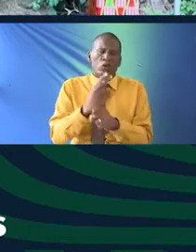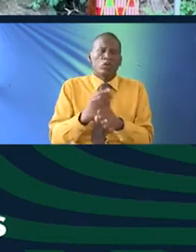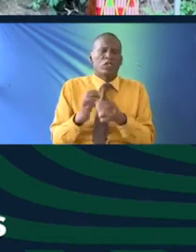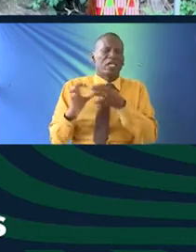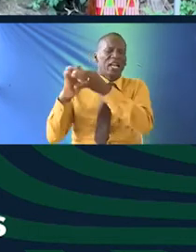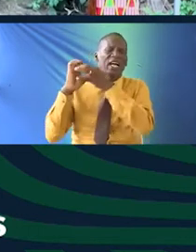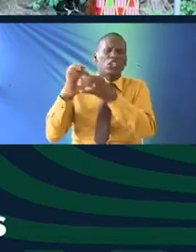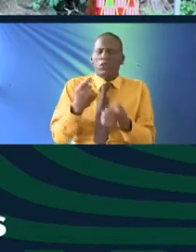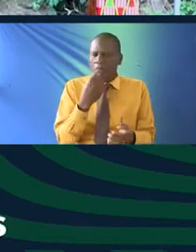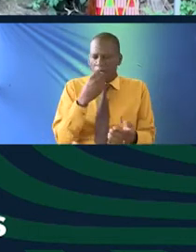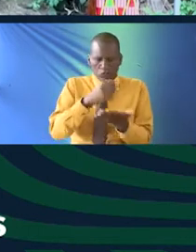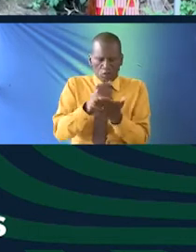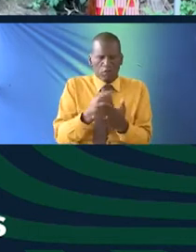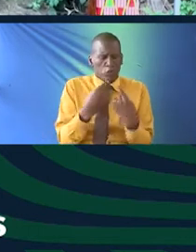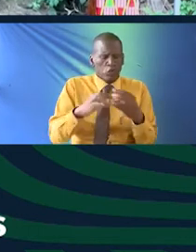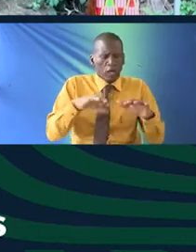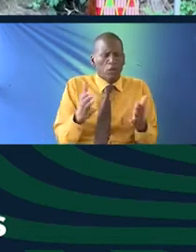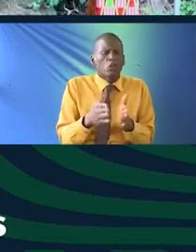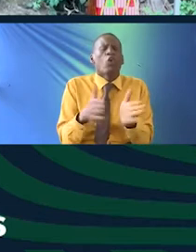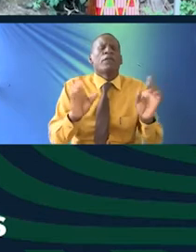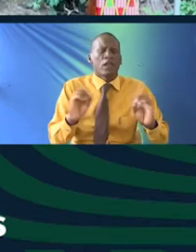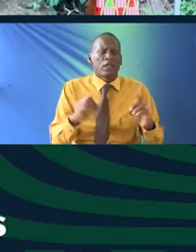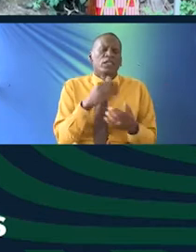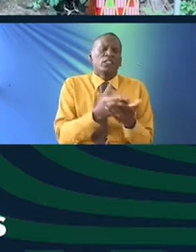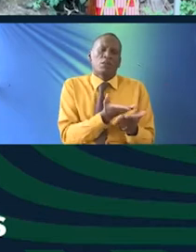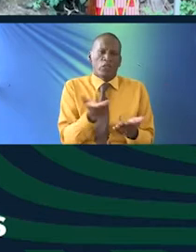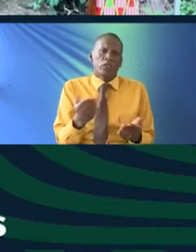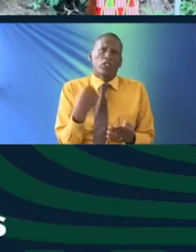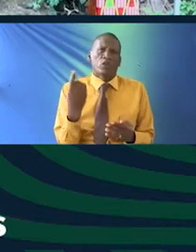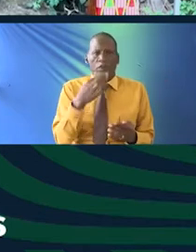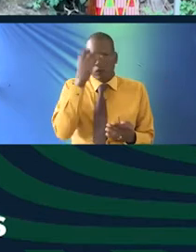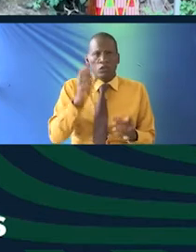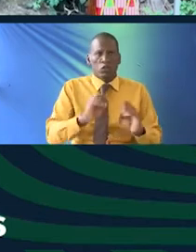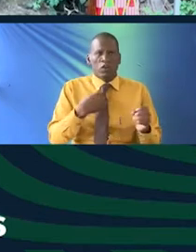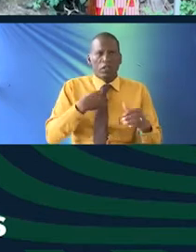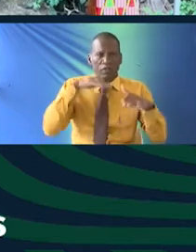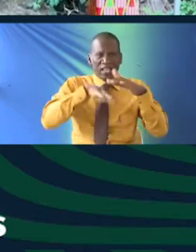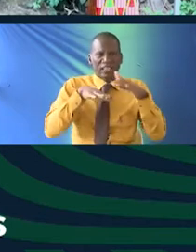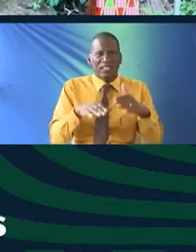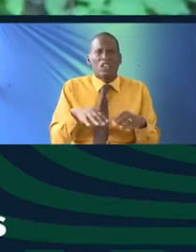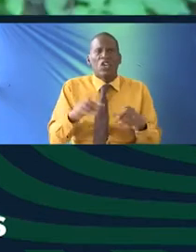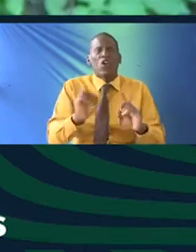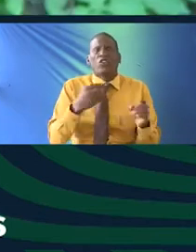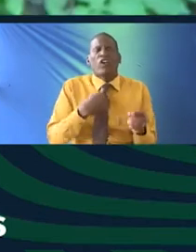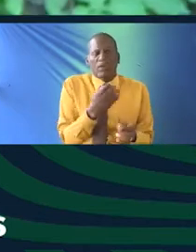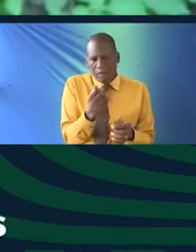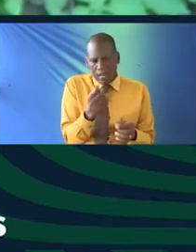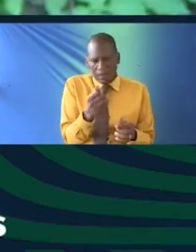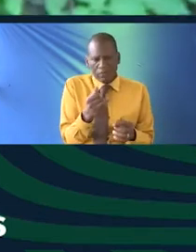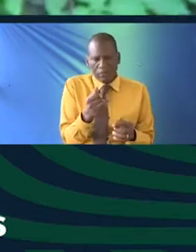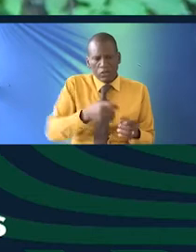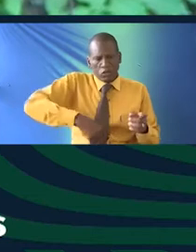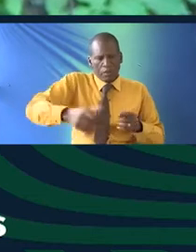indigenous medicine but they don't talk about it broadly and some of this is just due to lack of access or lack of money